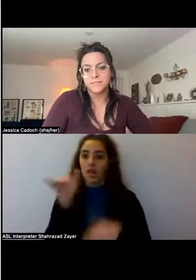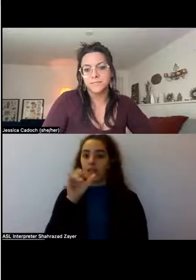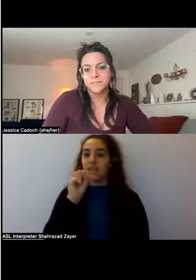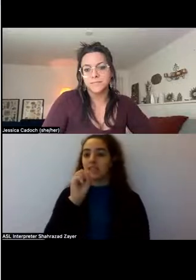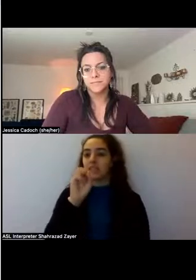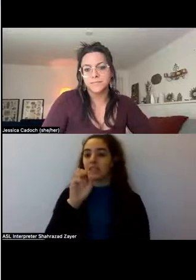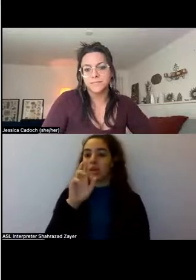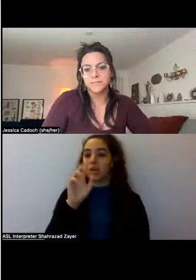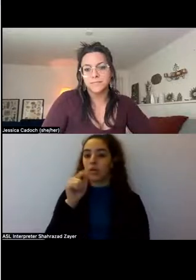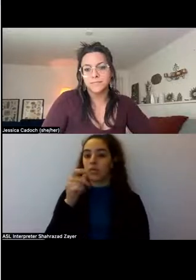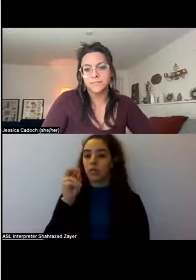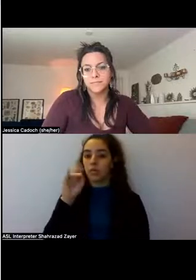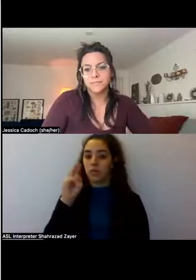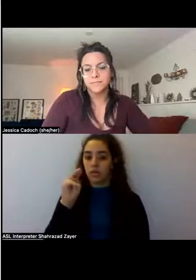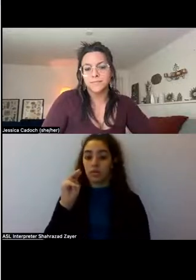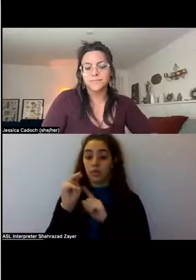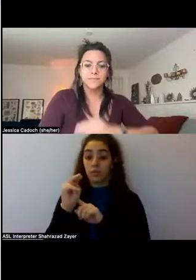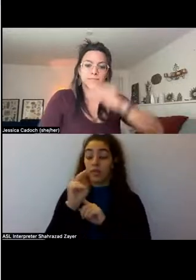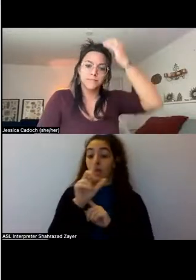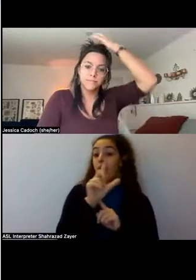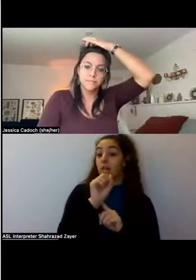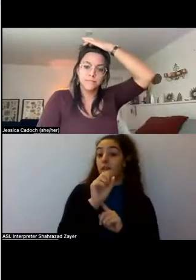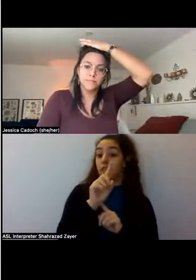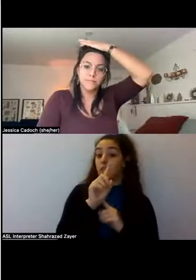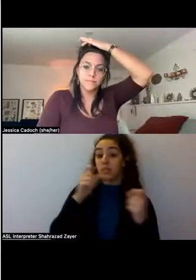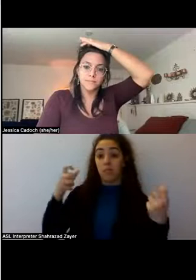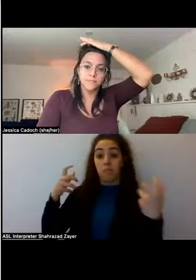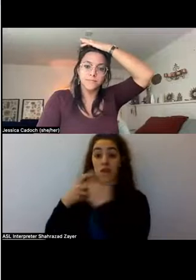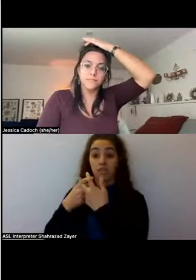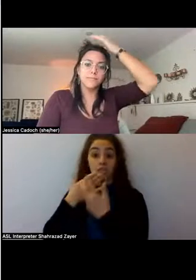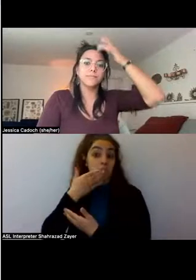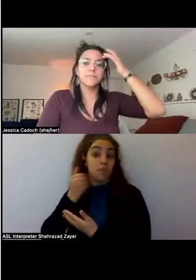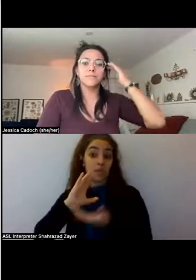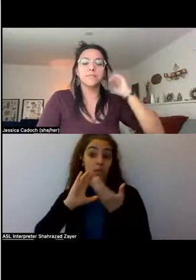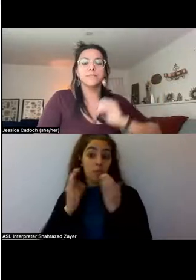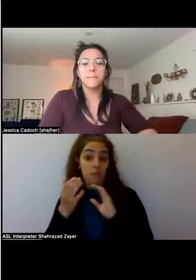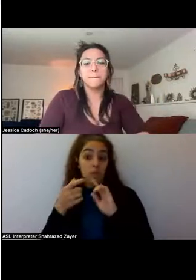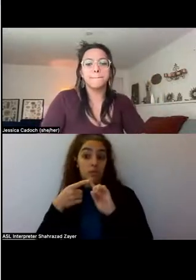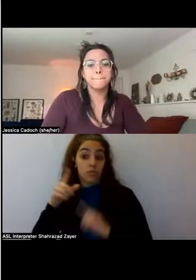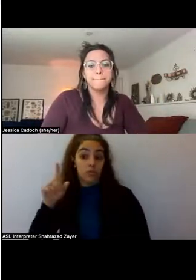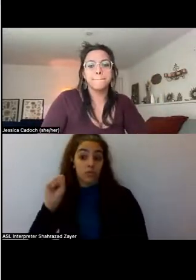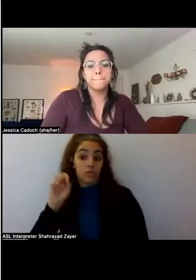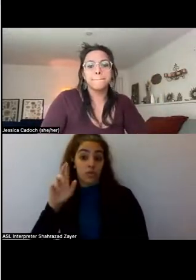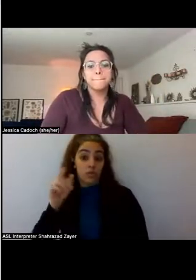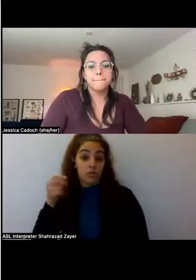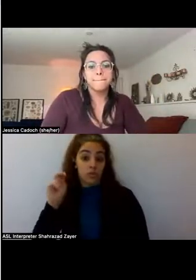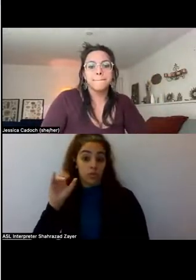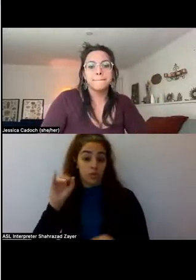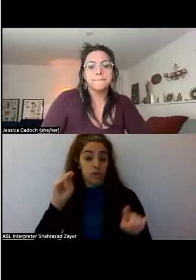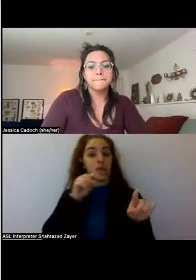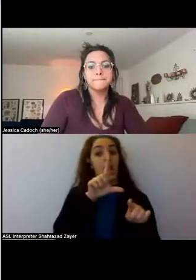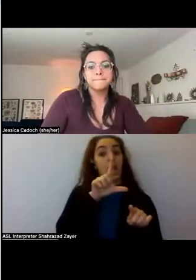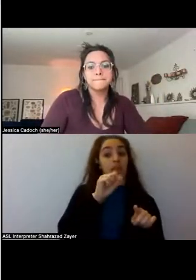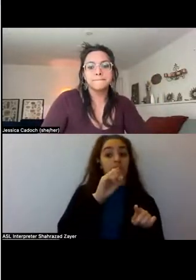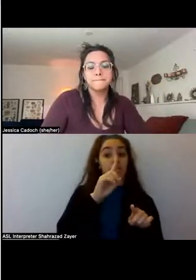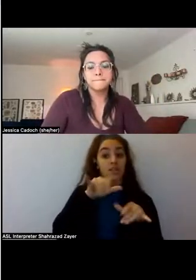And in fact, LSD fits that receptor site even better than serotonin does, and it stays there longer, and that's why the LSD trip lasts, can last